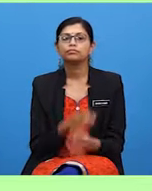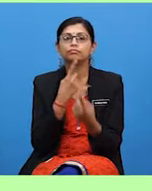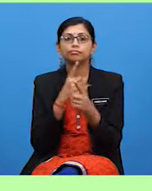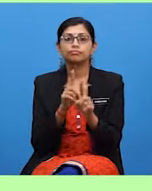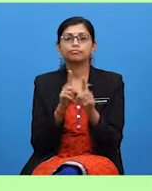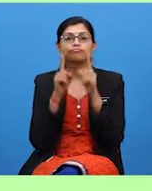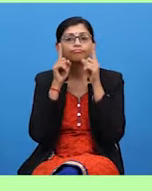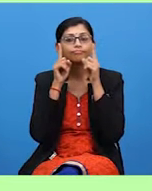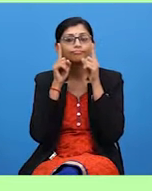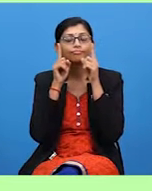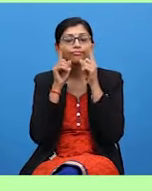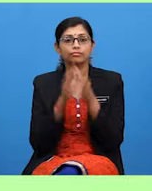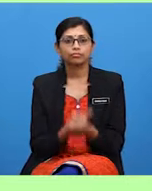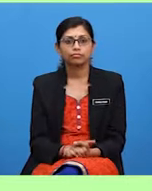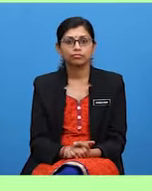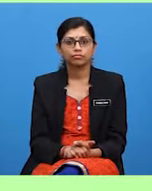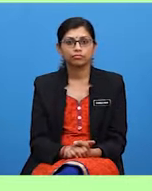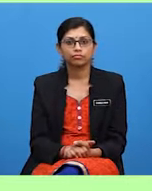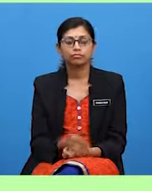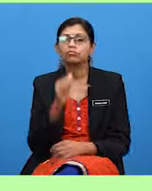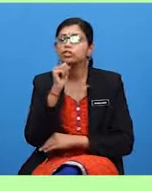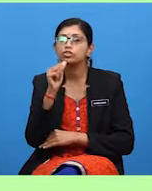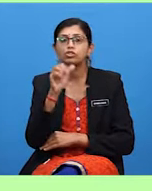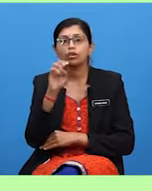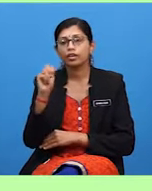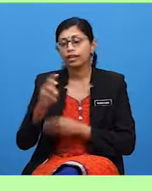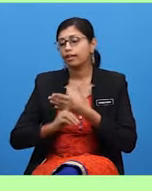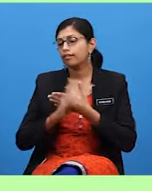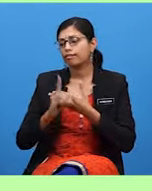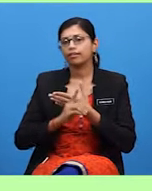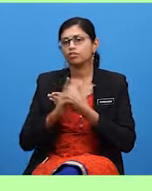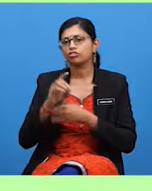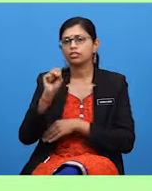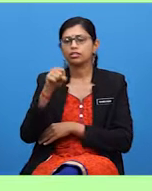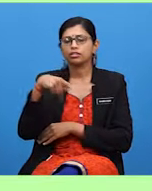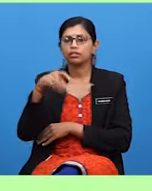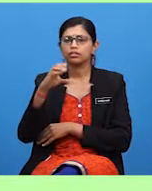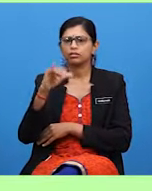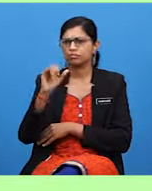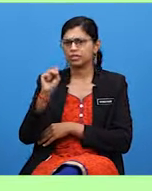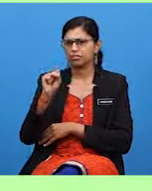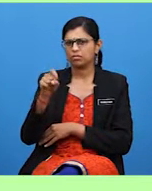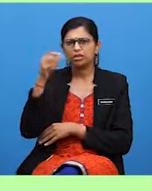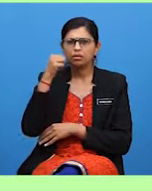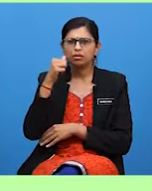Snakes. It's not an endangered species, but his brother got a pet snake.